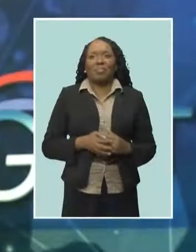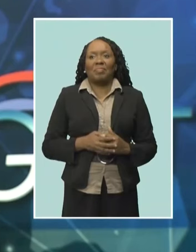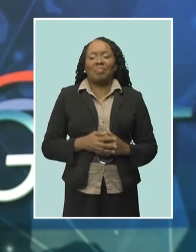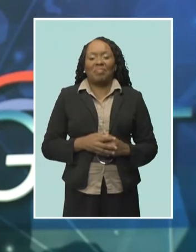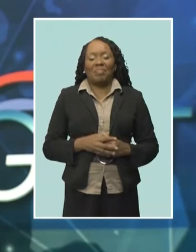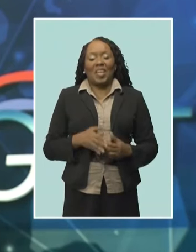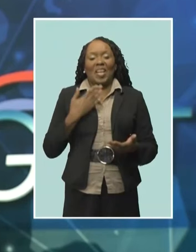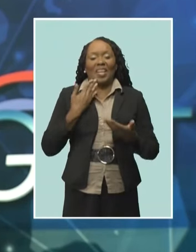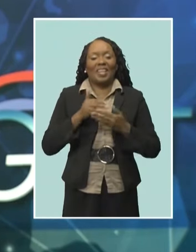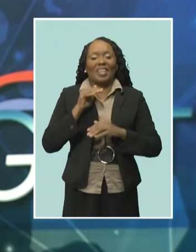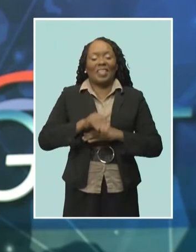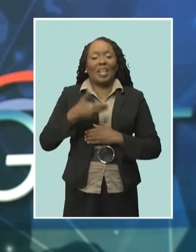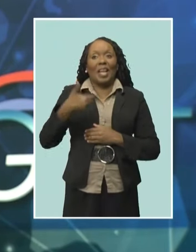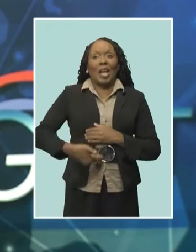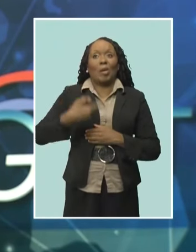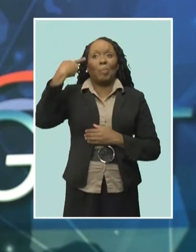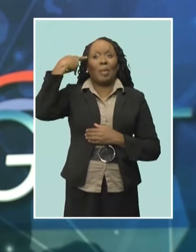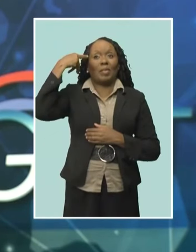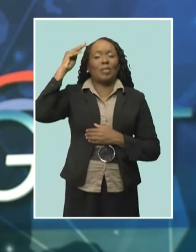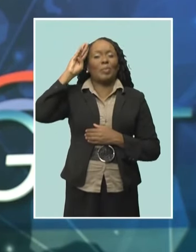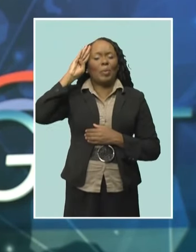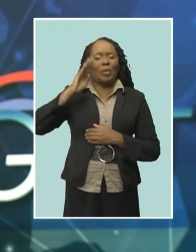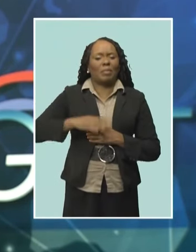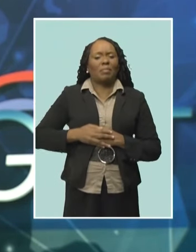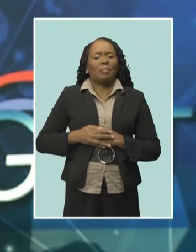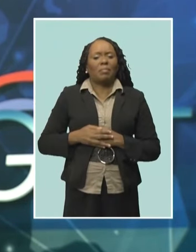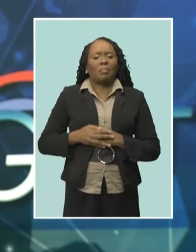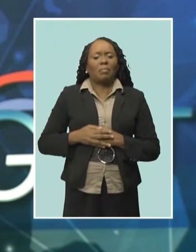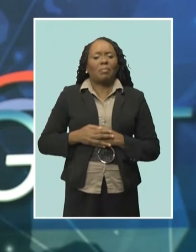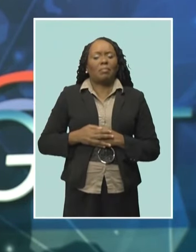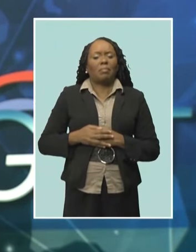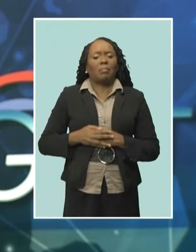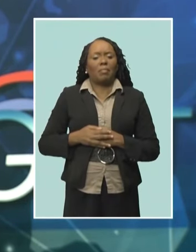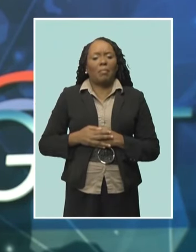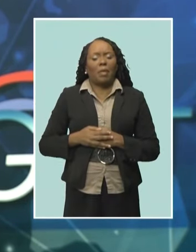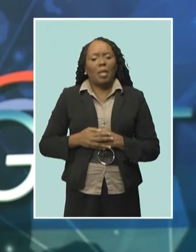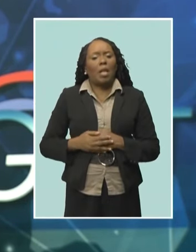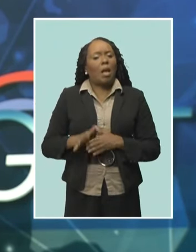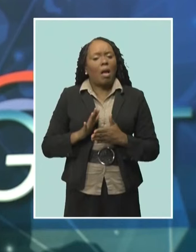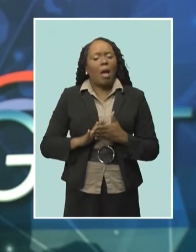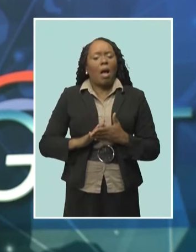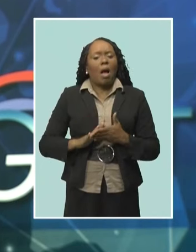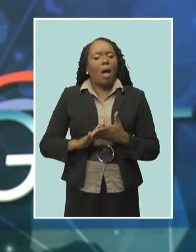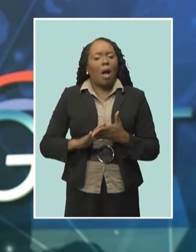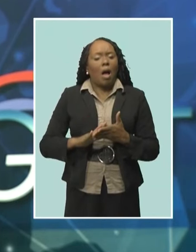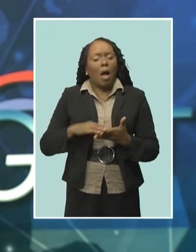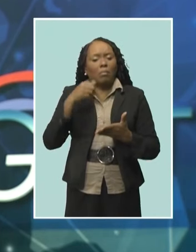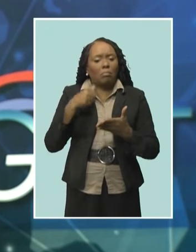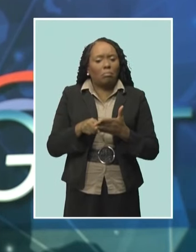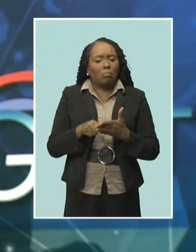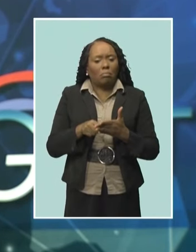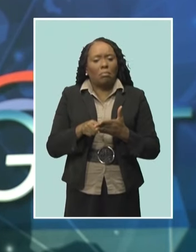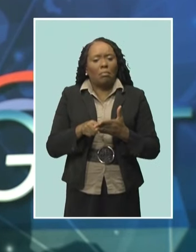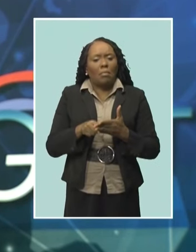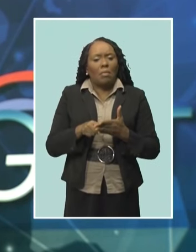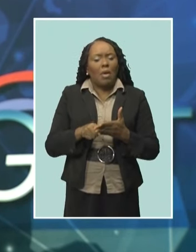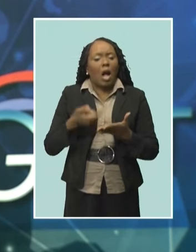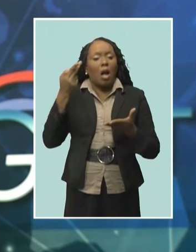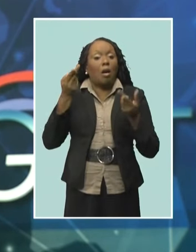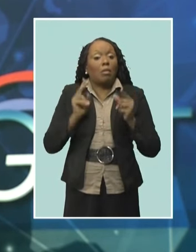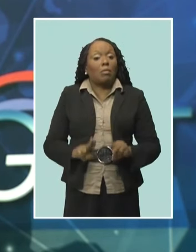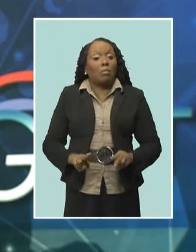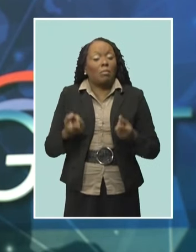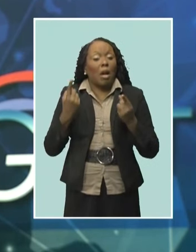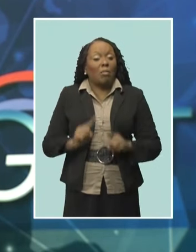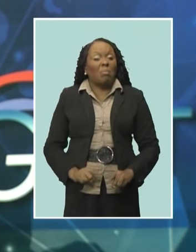Good evening, I'm Pearson Bowen. A memorandum of understanding between the UWI Global Campus and Sandals